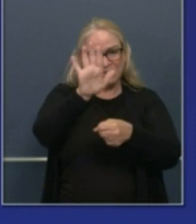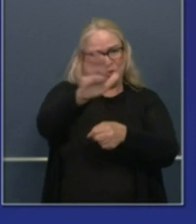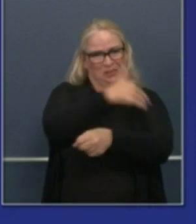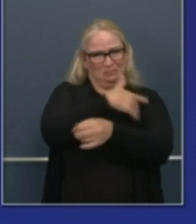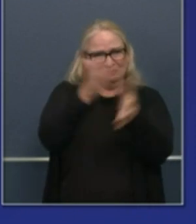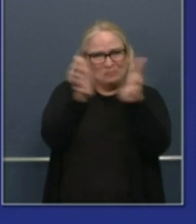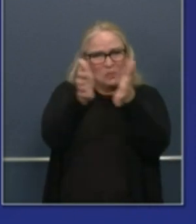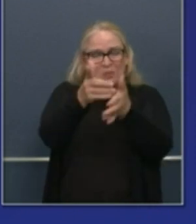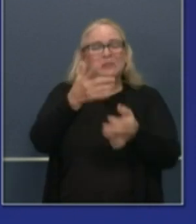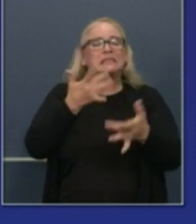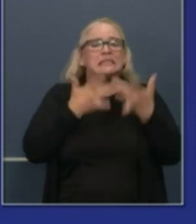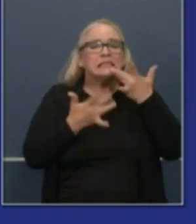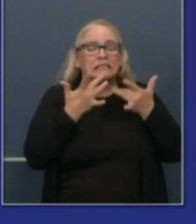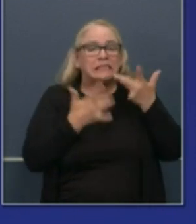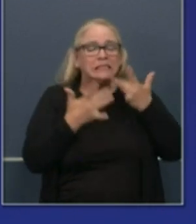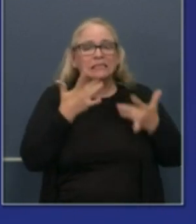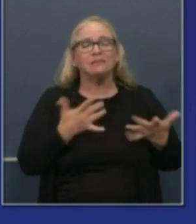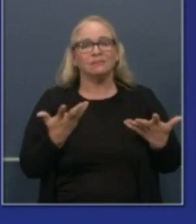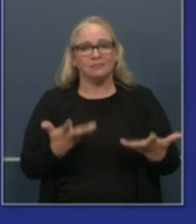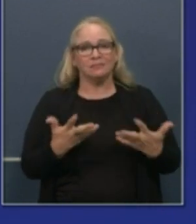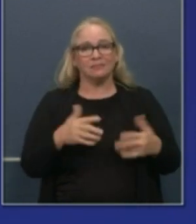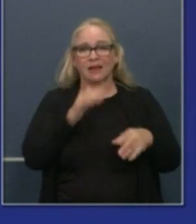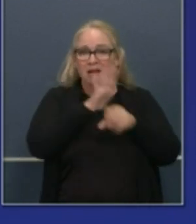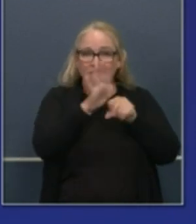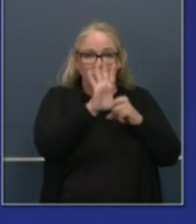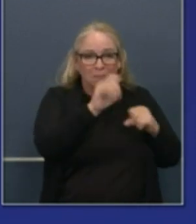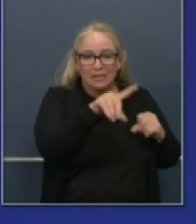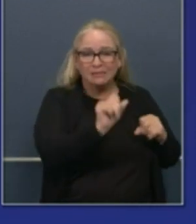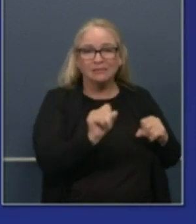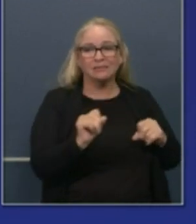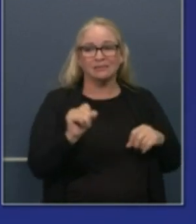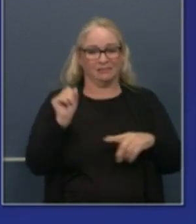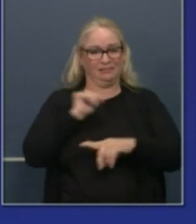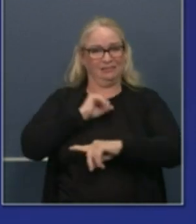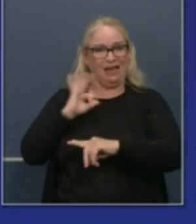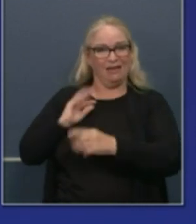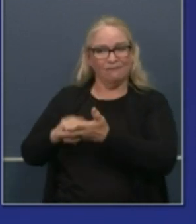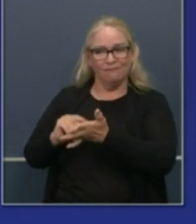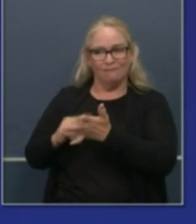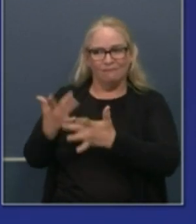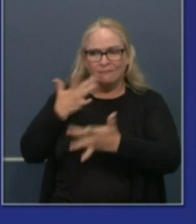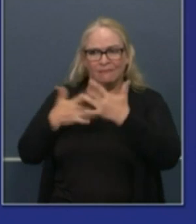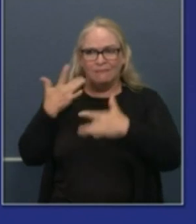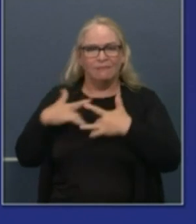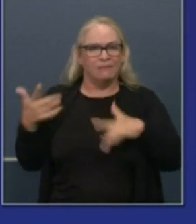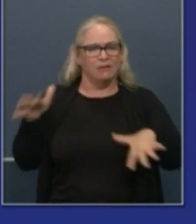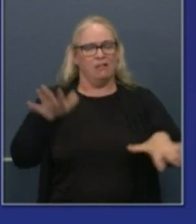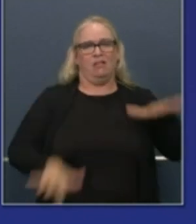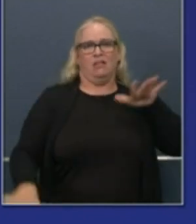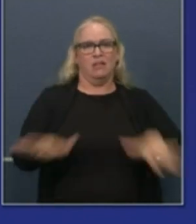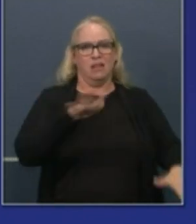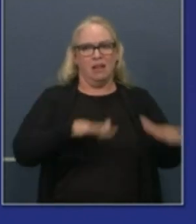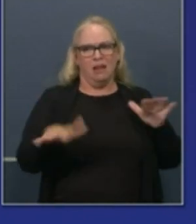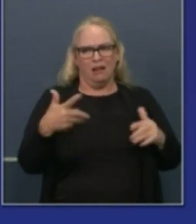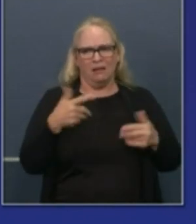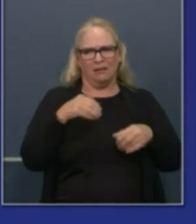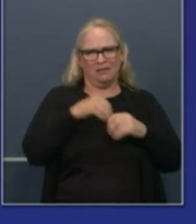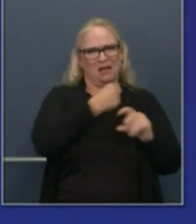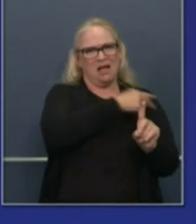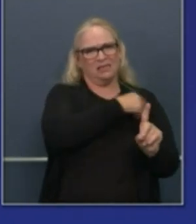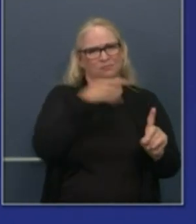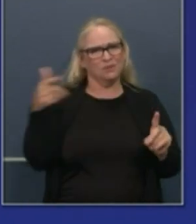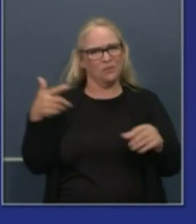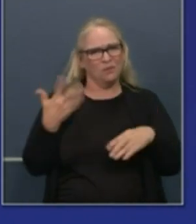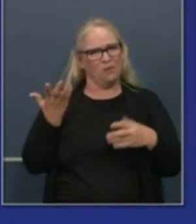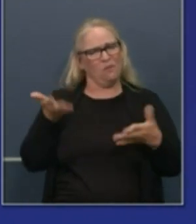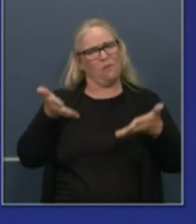and that's not just beds that's individuals staffing the beds that's lot of parts of the state now where we